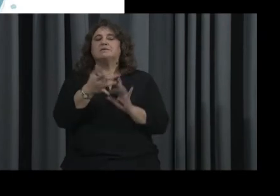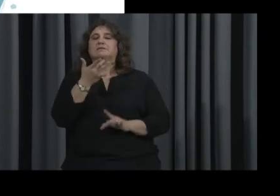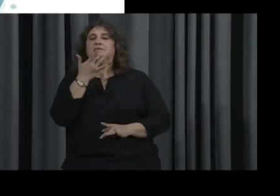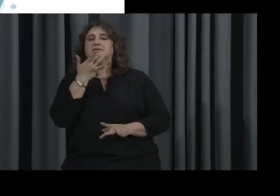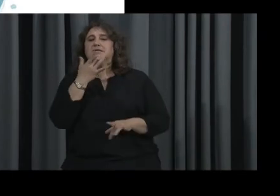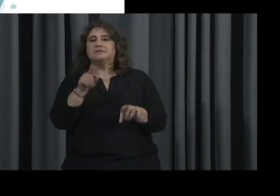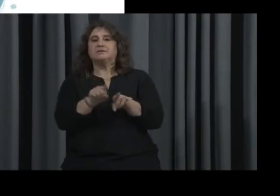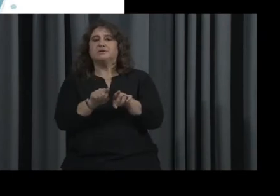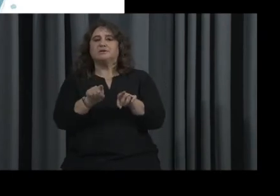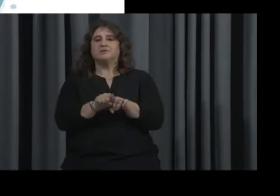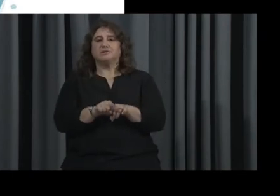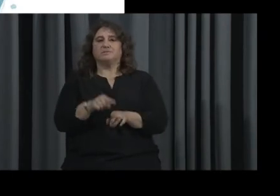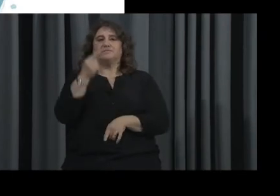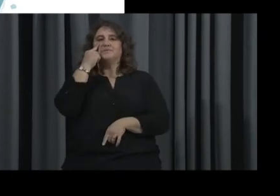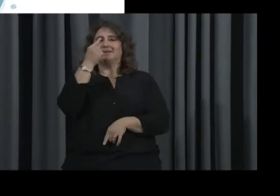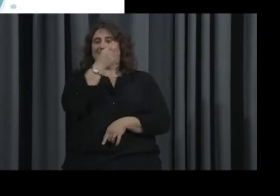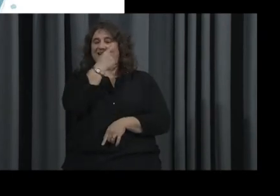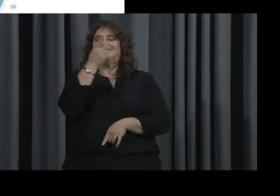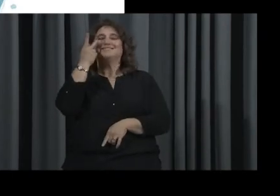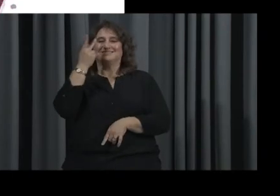The eyes, they allow us to see.